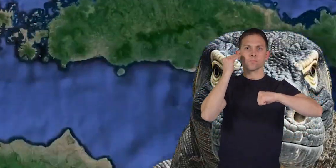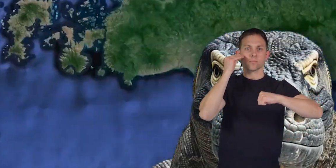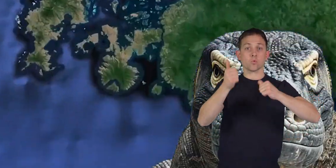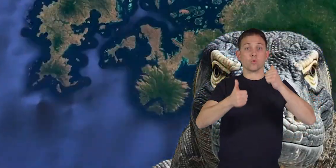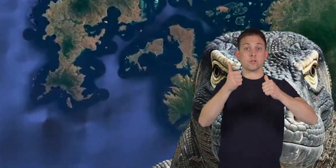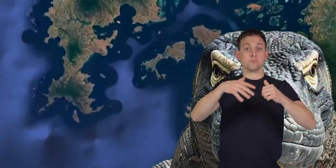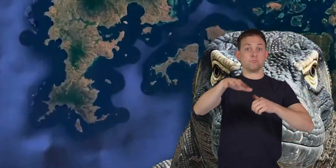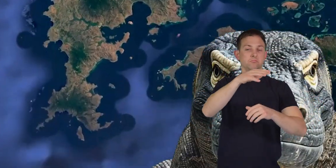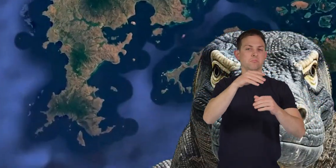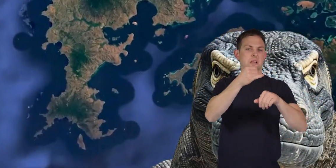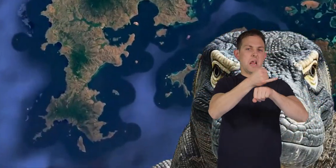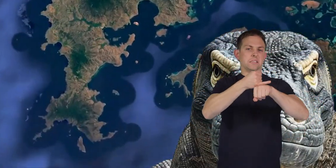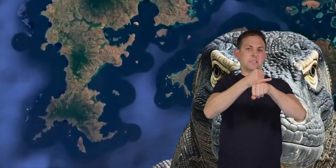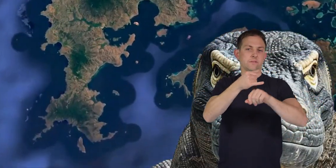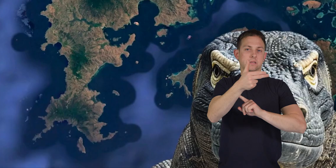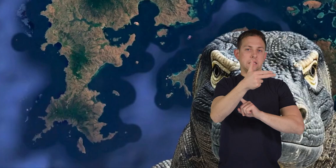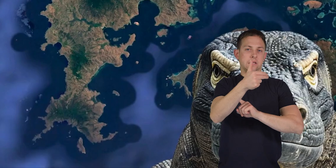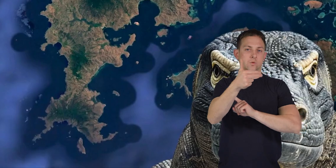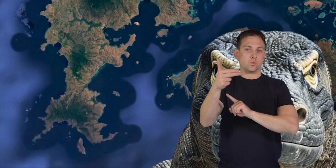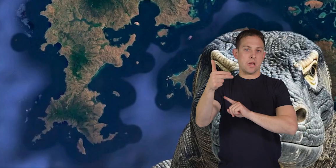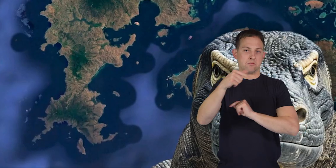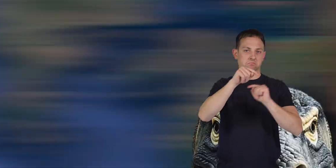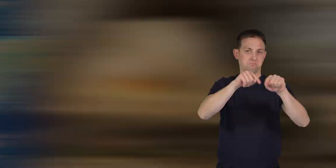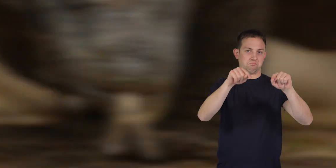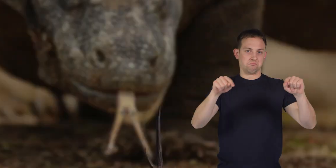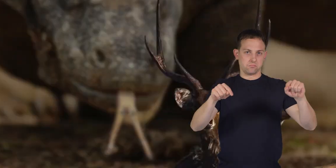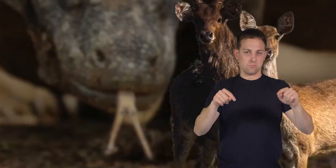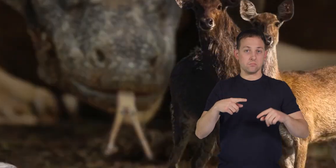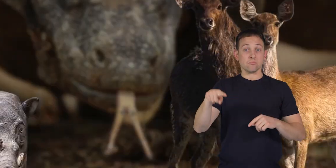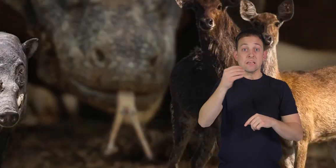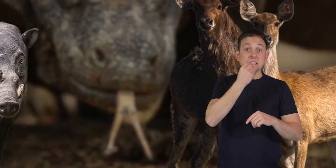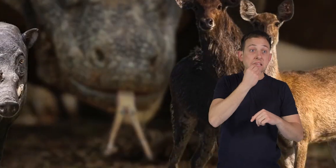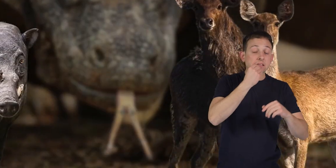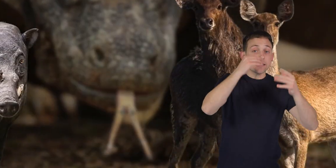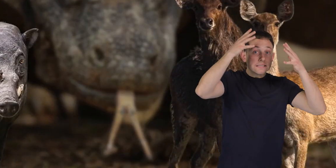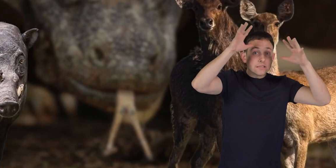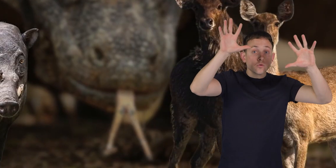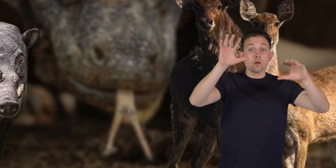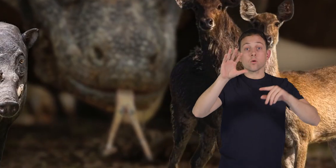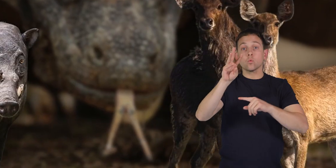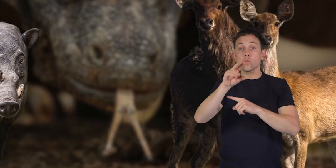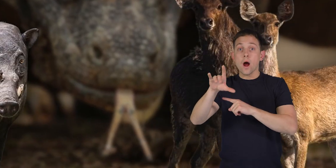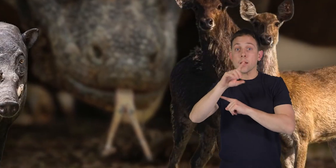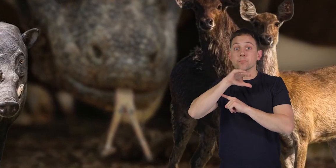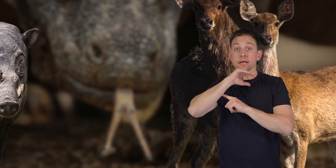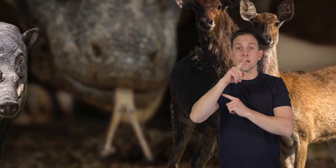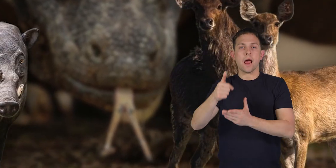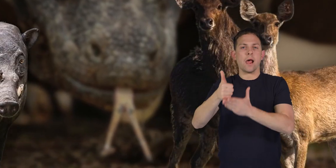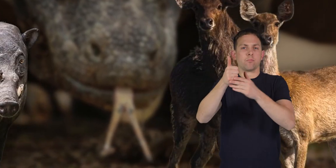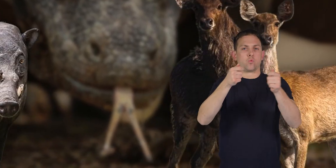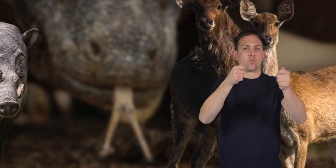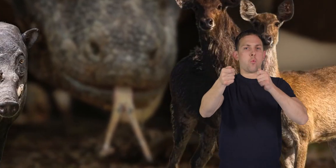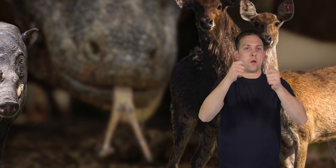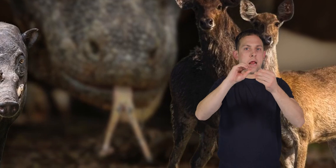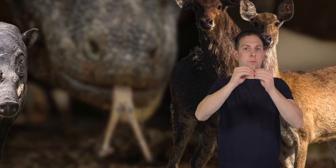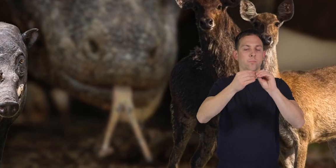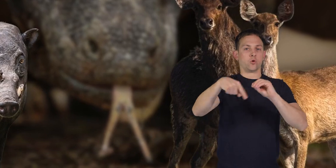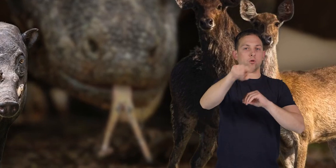of their home, which is a group of islands in Indonesia. By eating deer and wild pigs, they help control